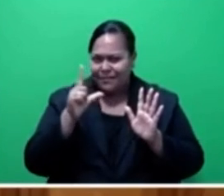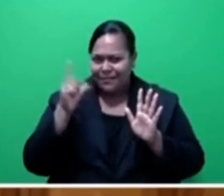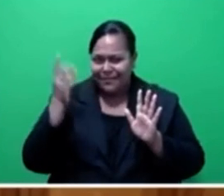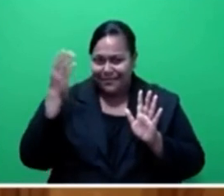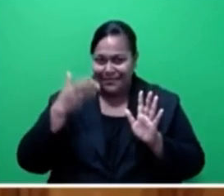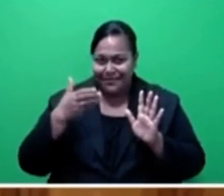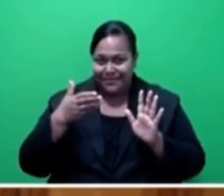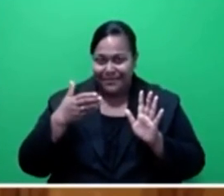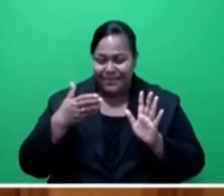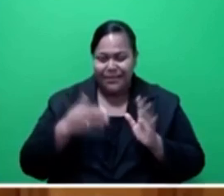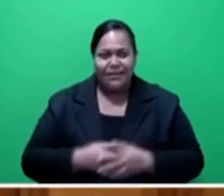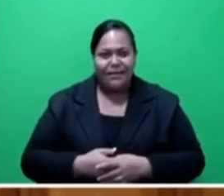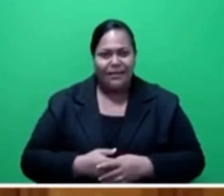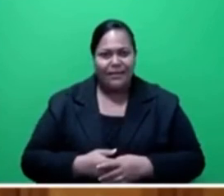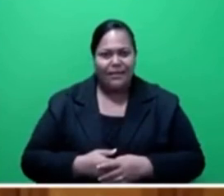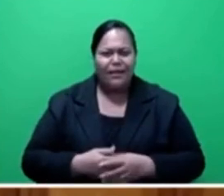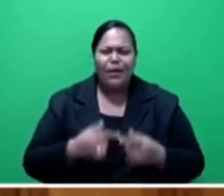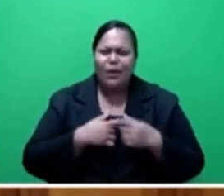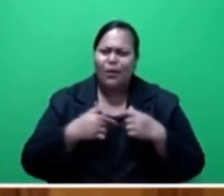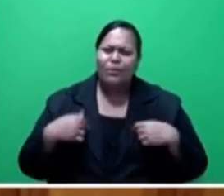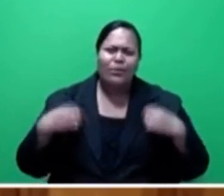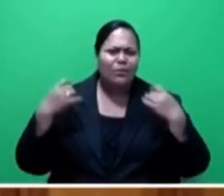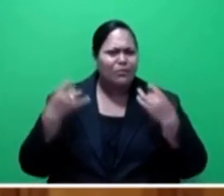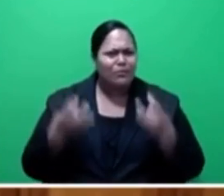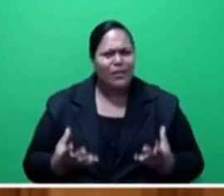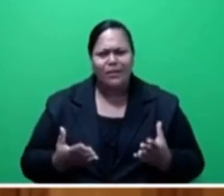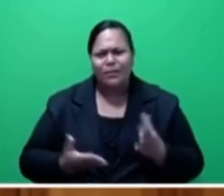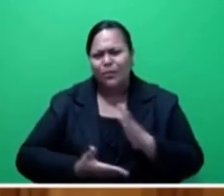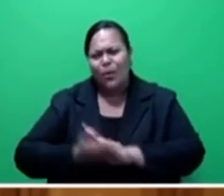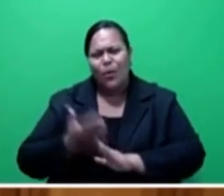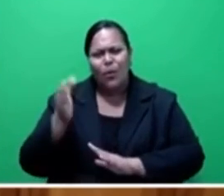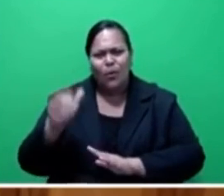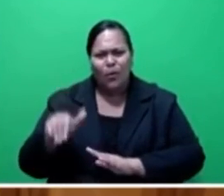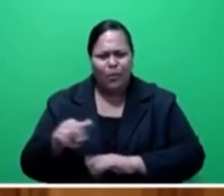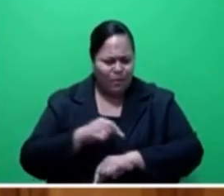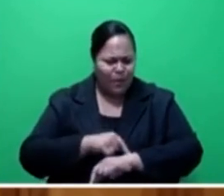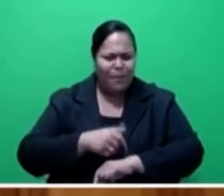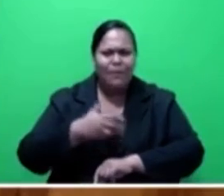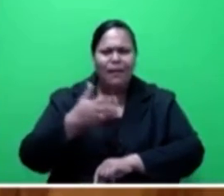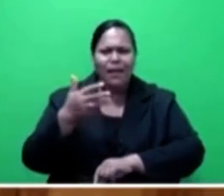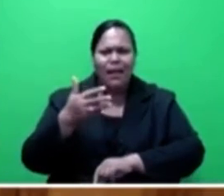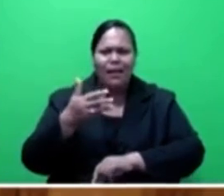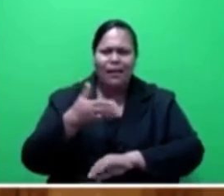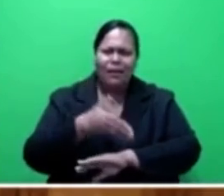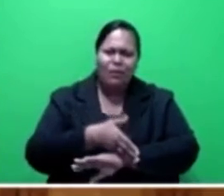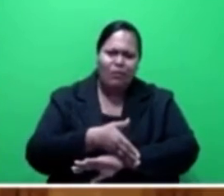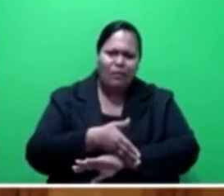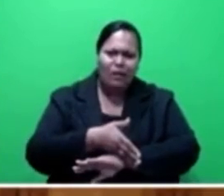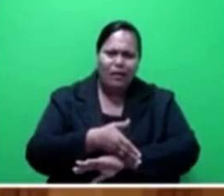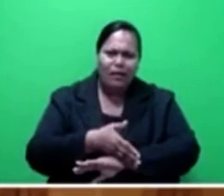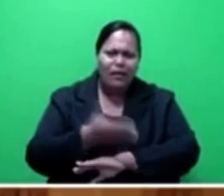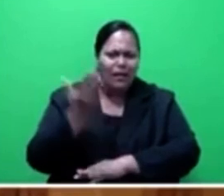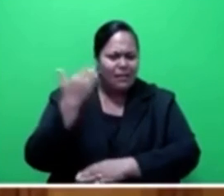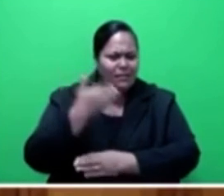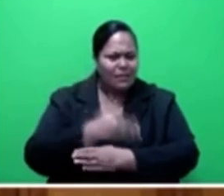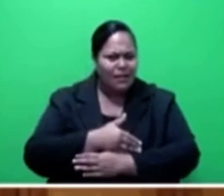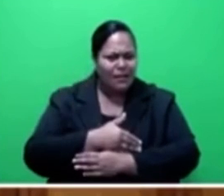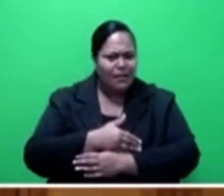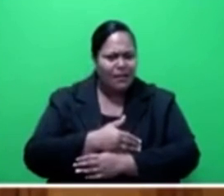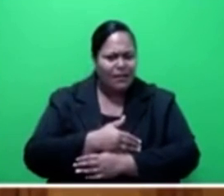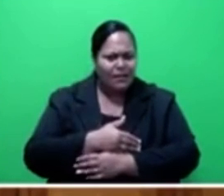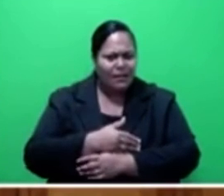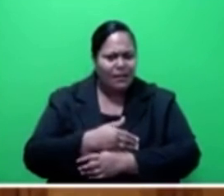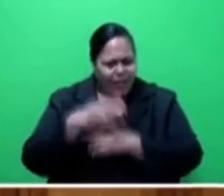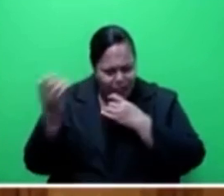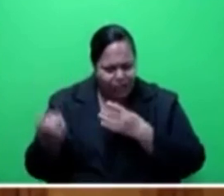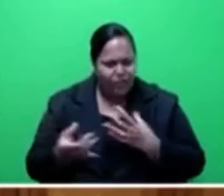We were ready to go home after 9 p.m. last night, and we were told we